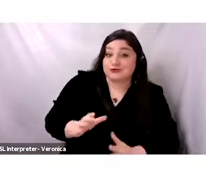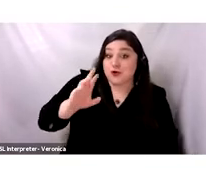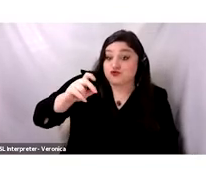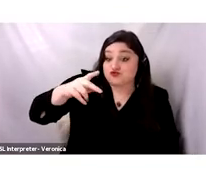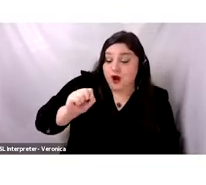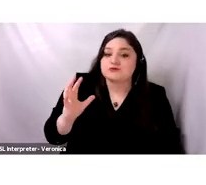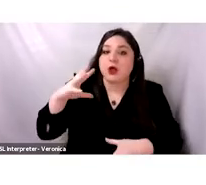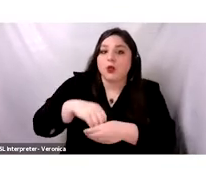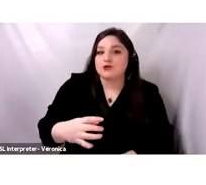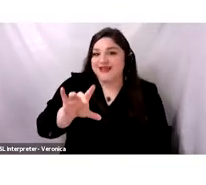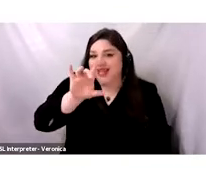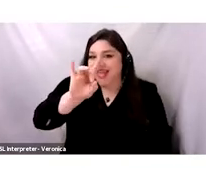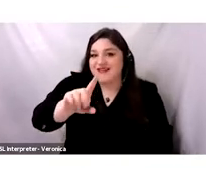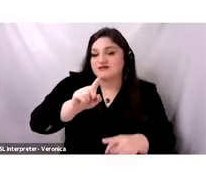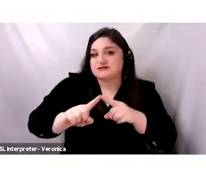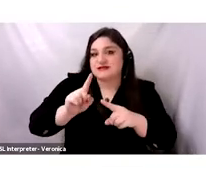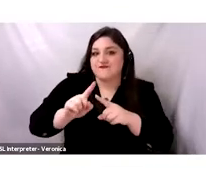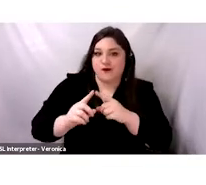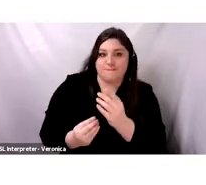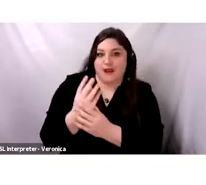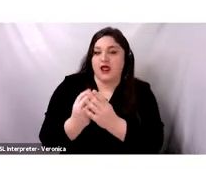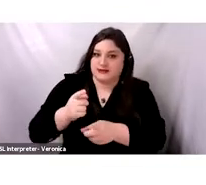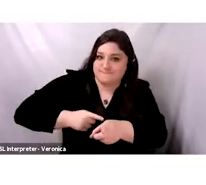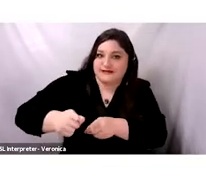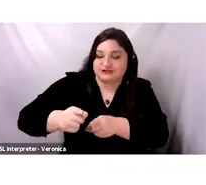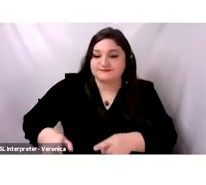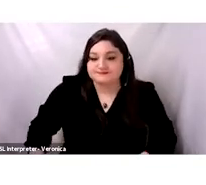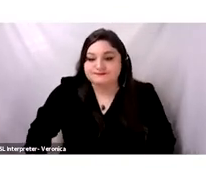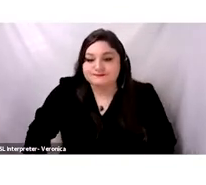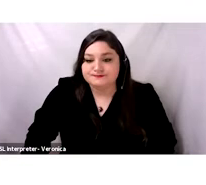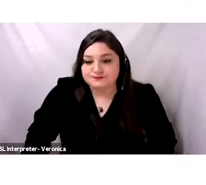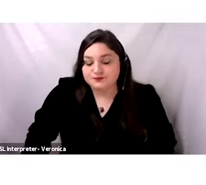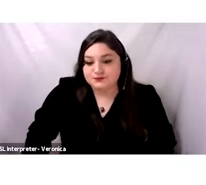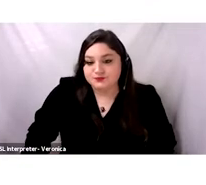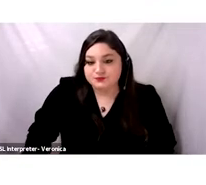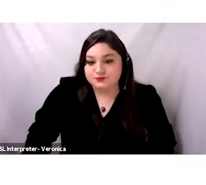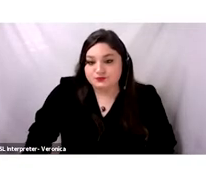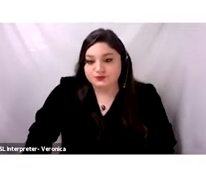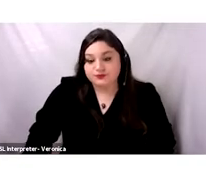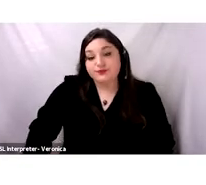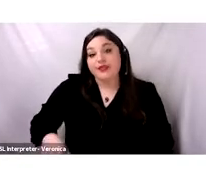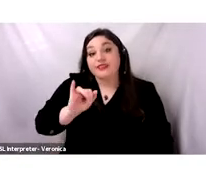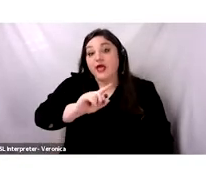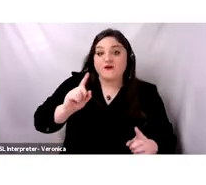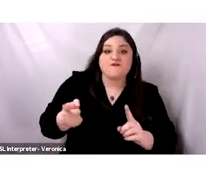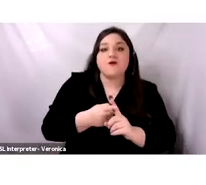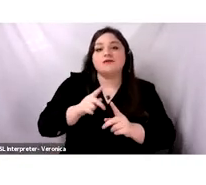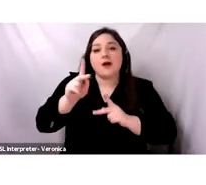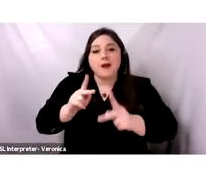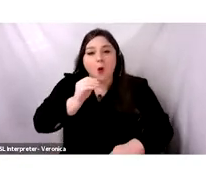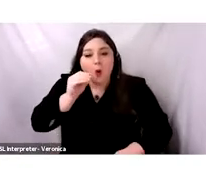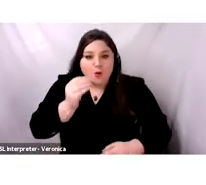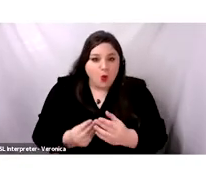So we're talking about 8 plant species that were first domesticated. As you know,